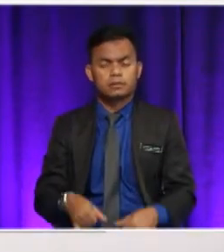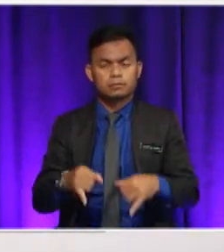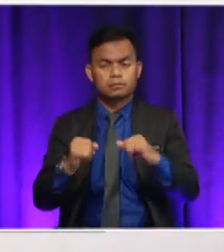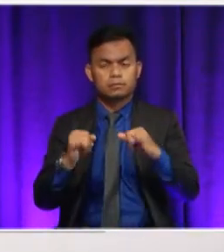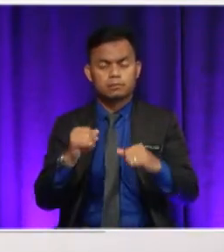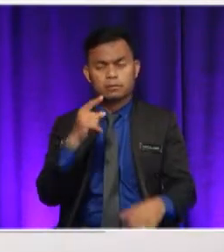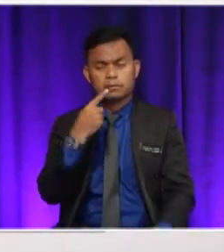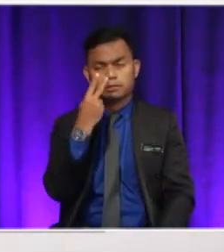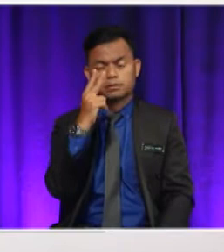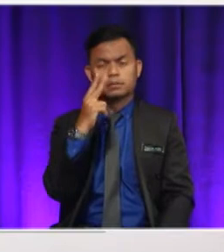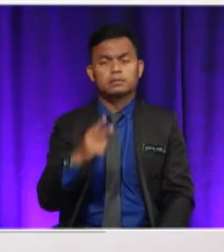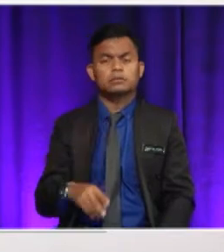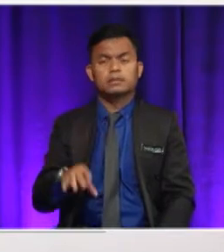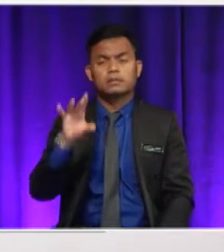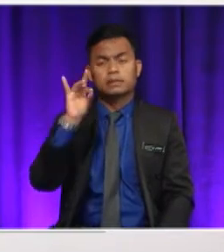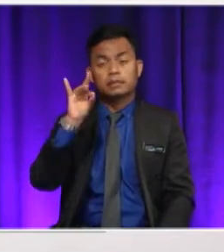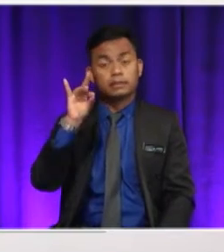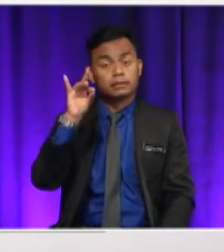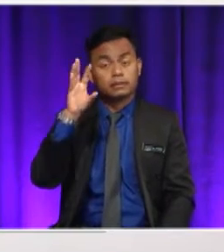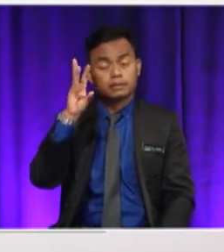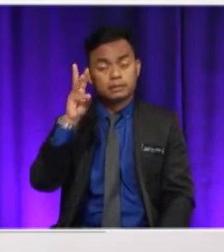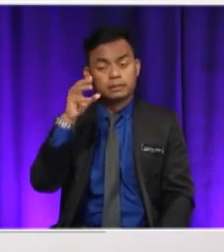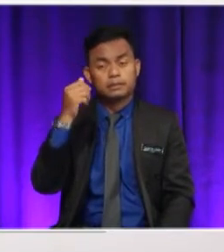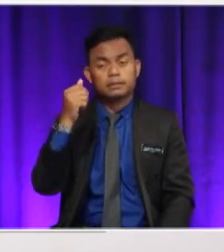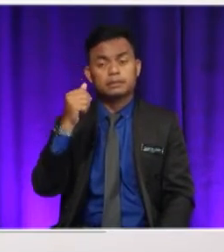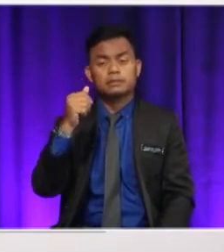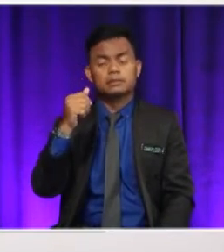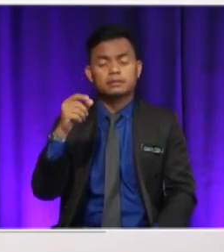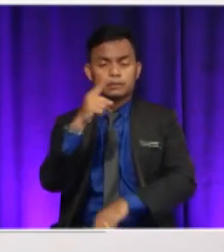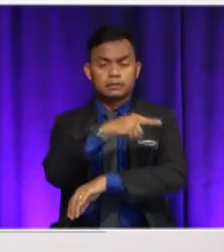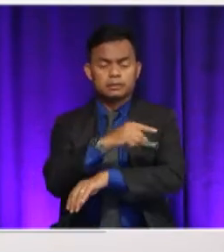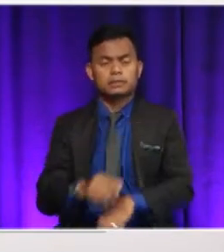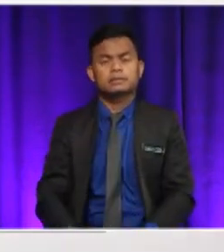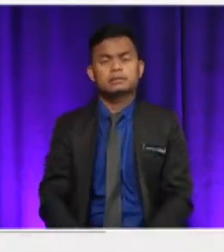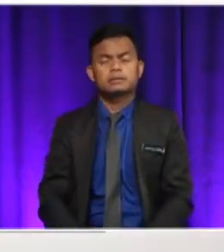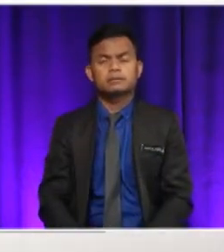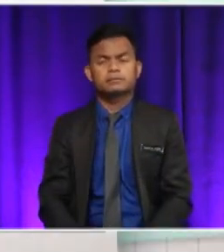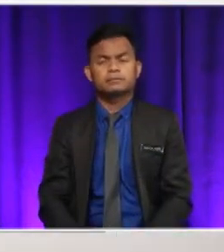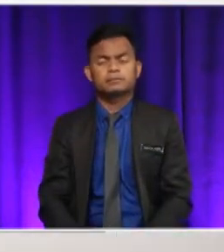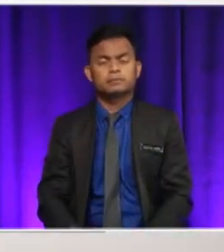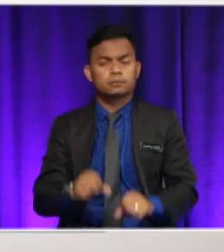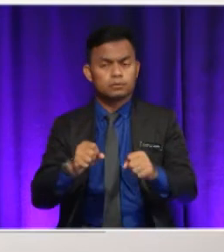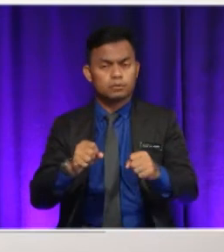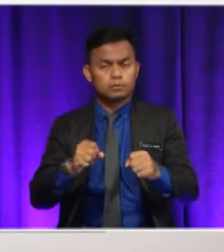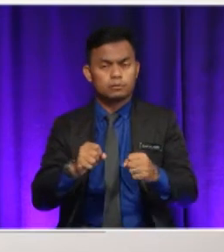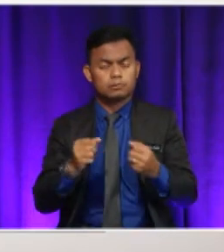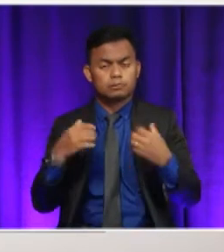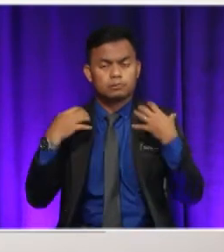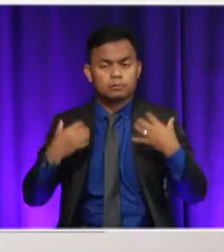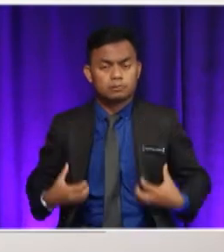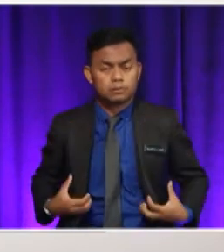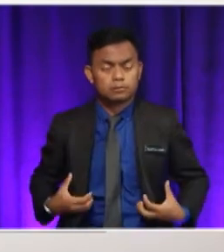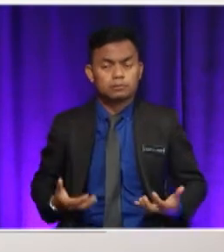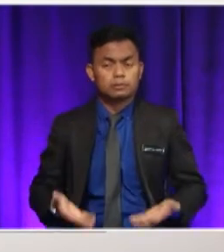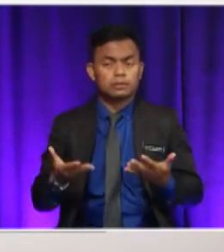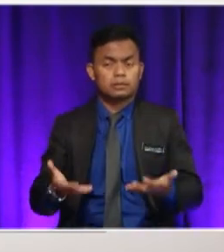for 860 days. Throughout the expedition, he had to carry 40 kilos on his back, which was quite a